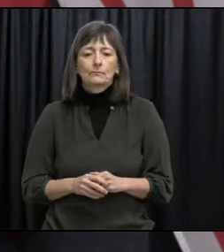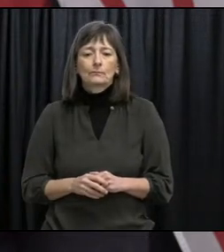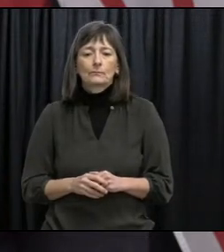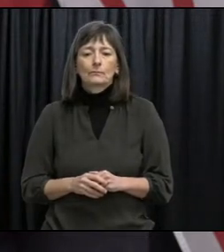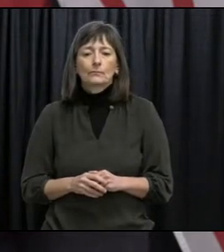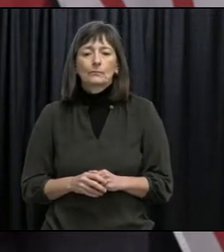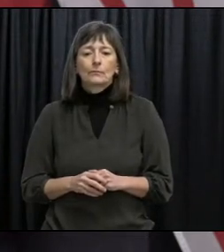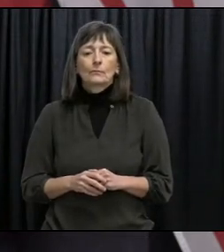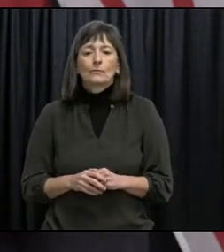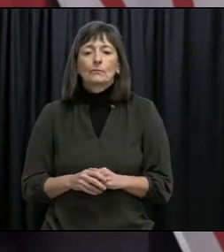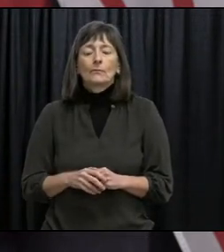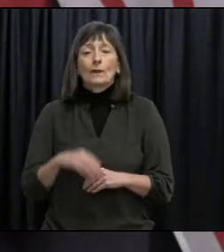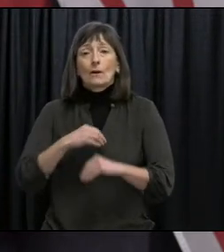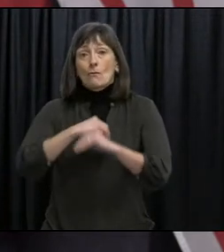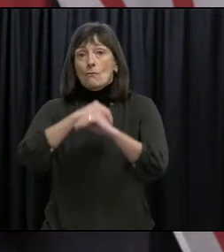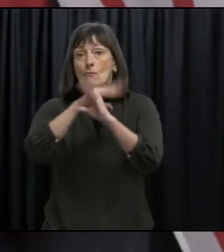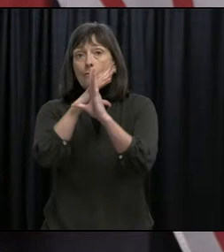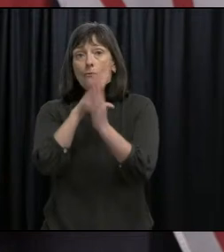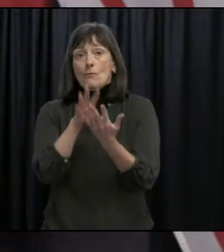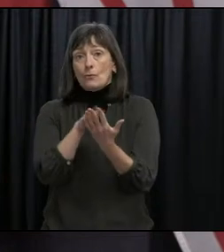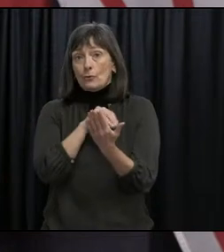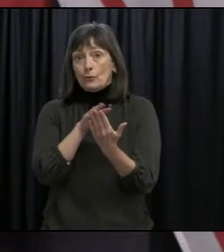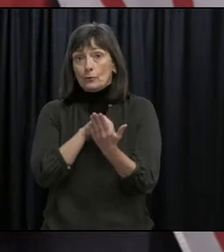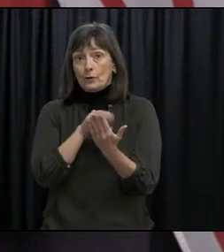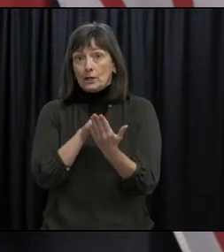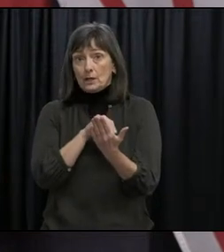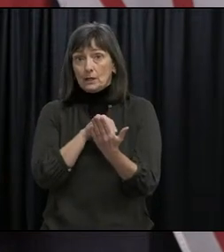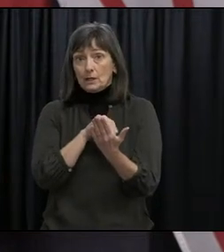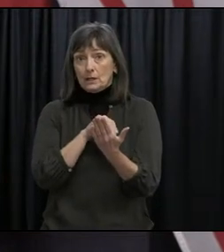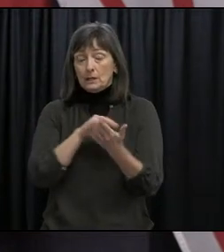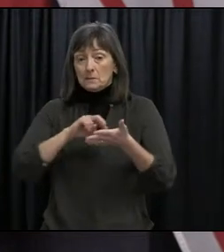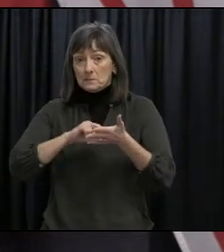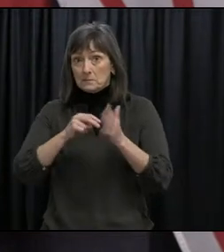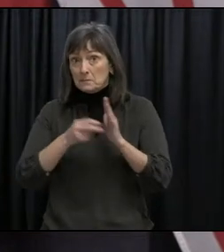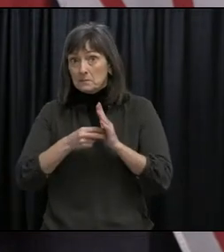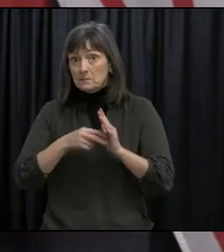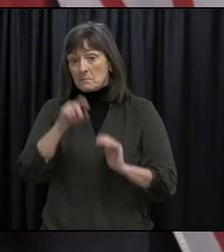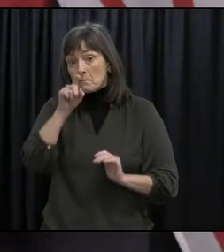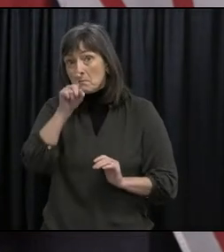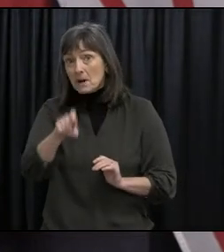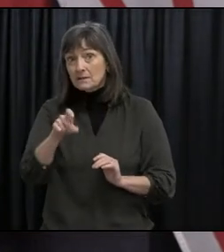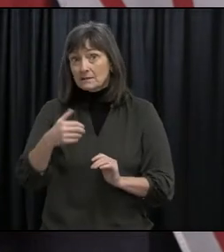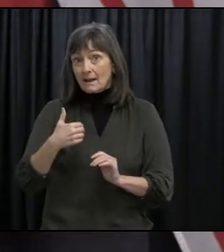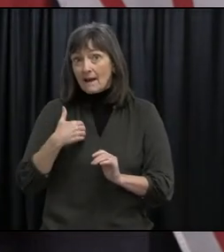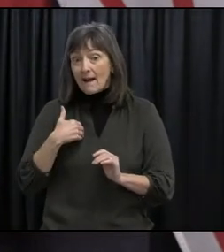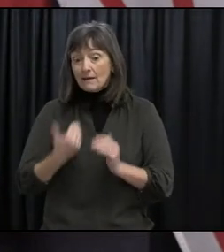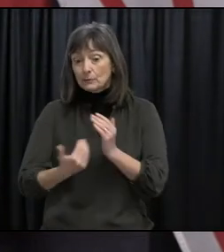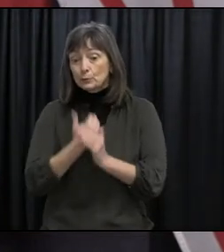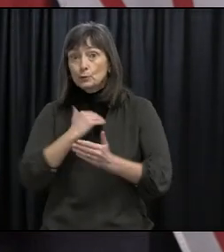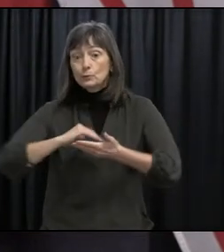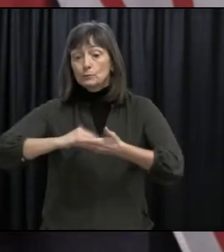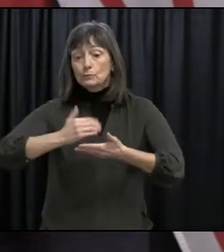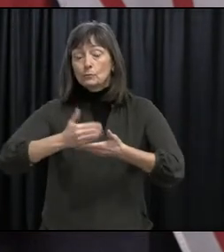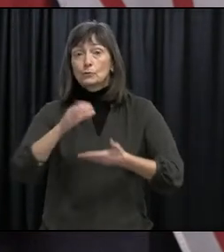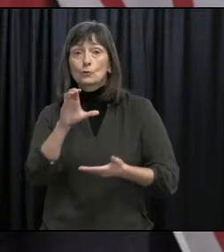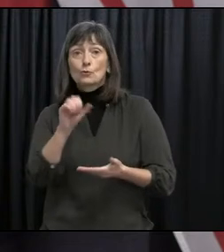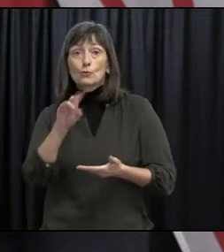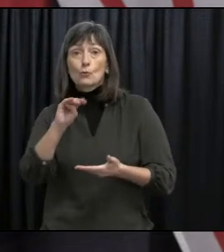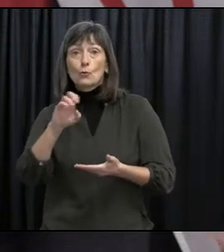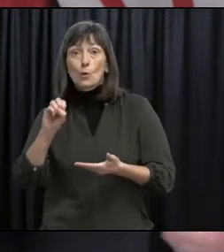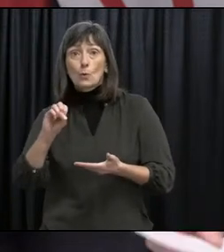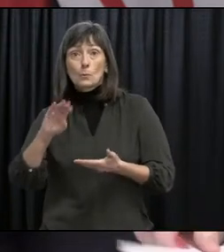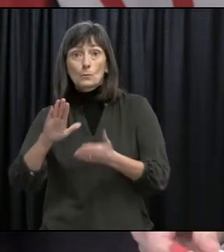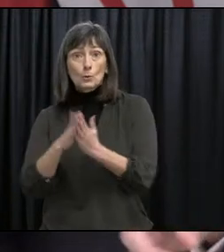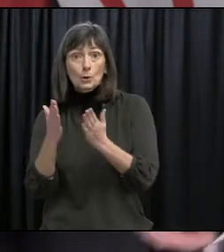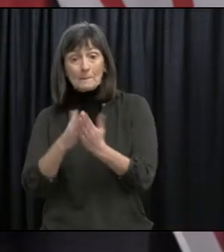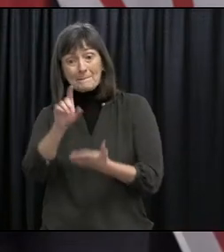deliver online learning is not dependent on the delivery of new Chromebooks to any of these